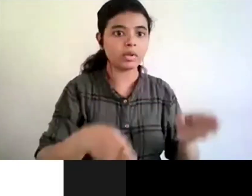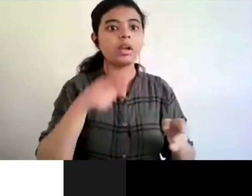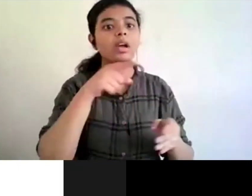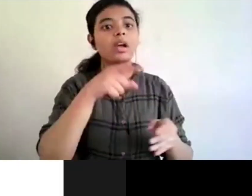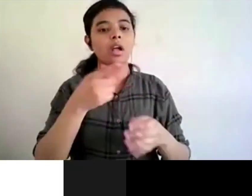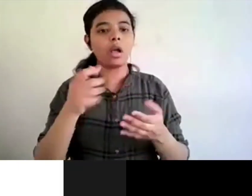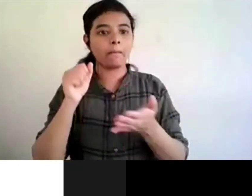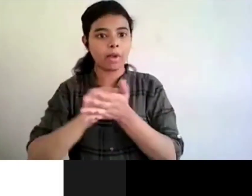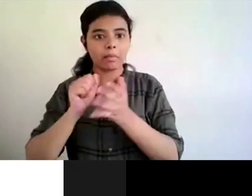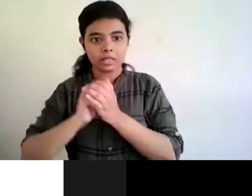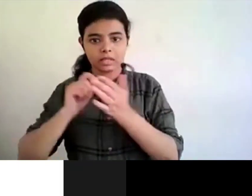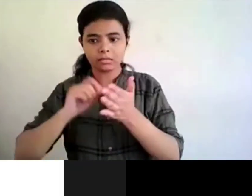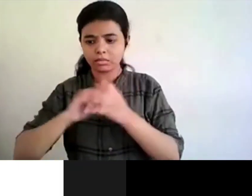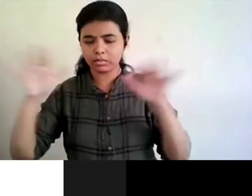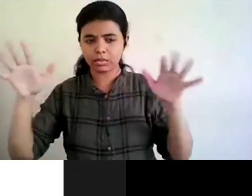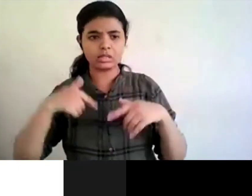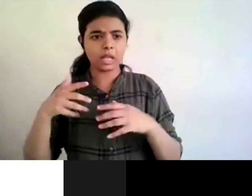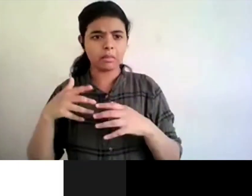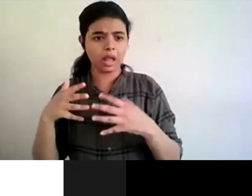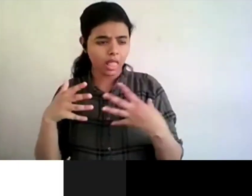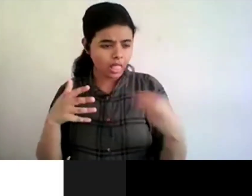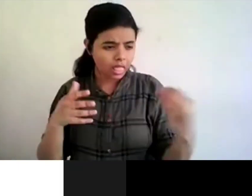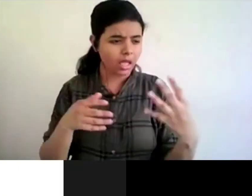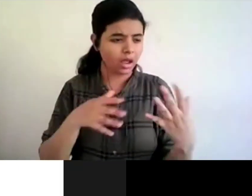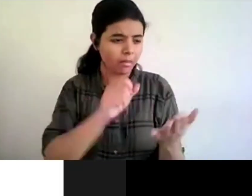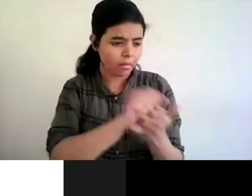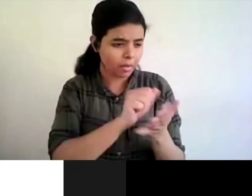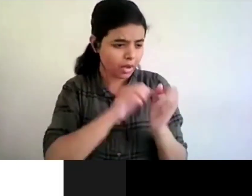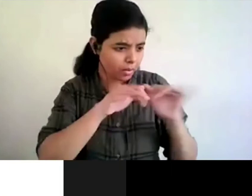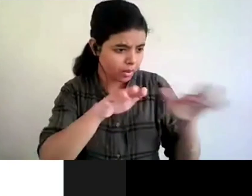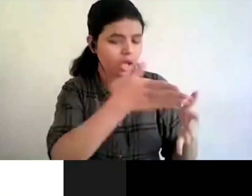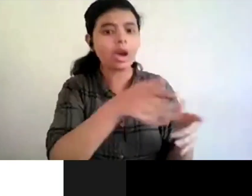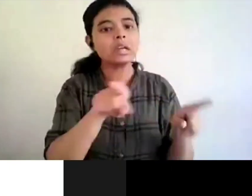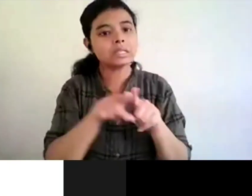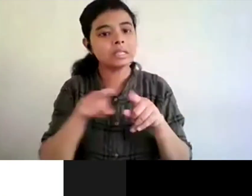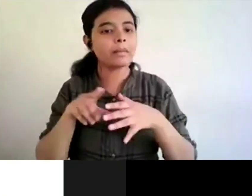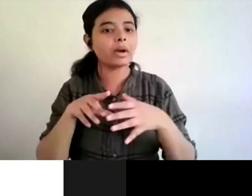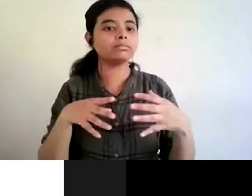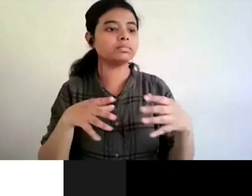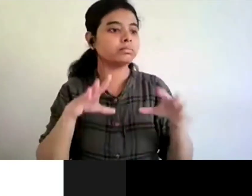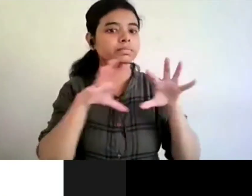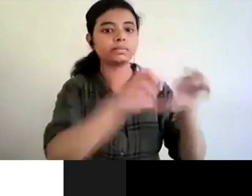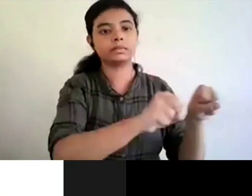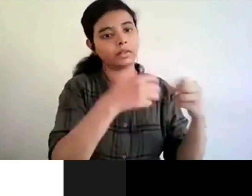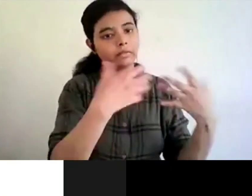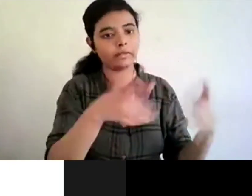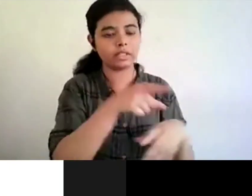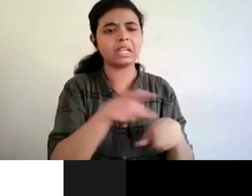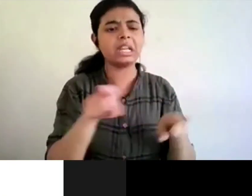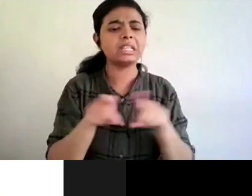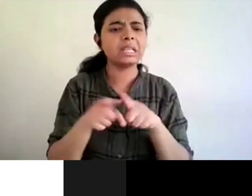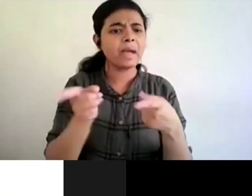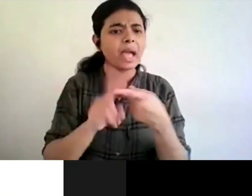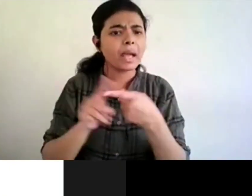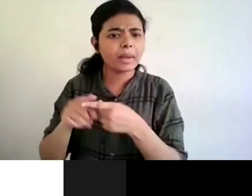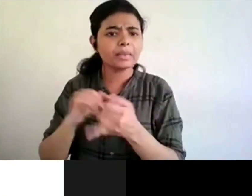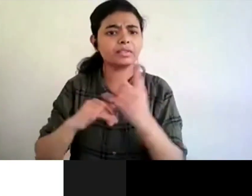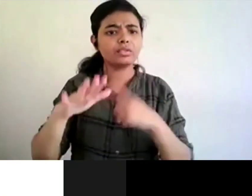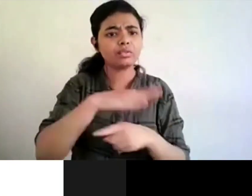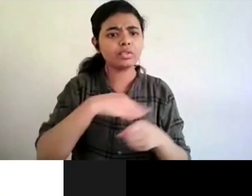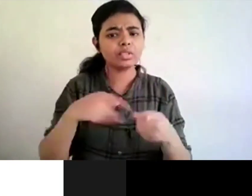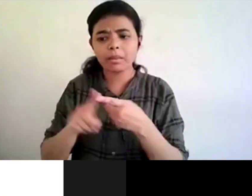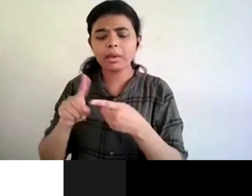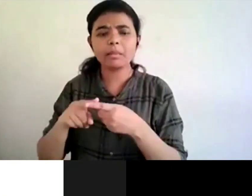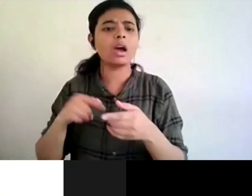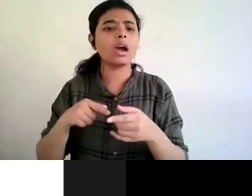publisher and all so uh again this this this kind of dialogue and this kind of uh mechanism uh help